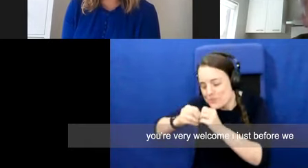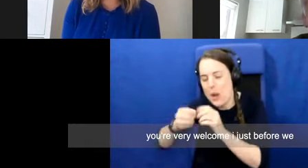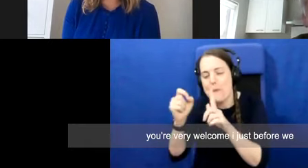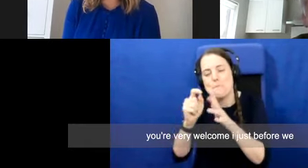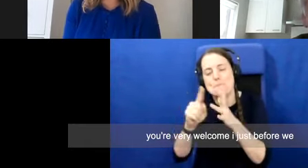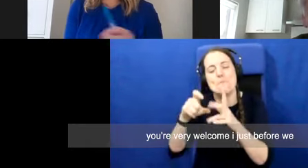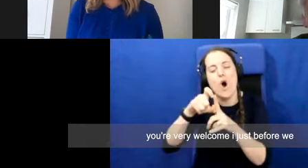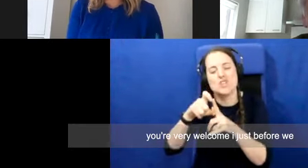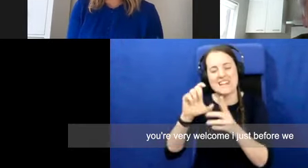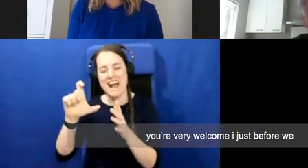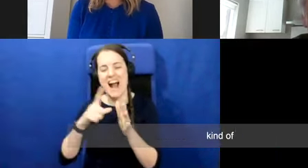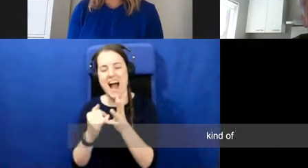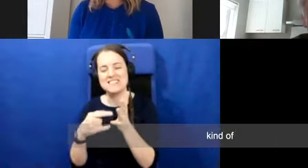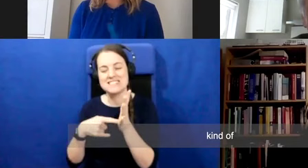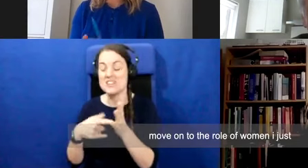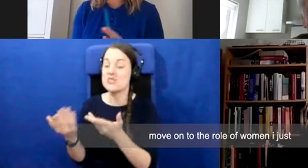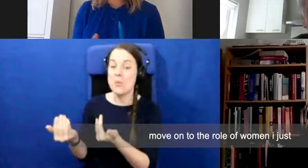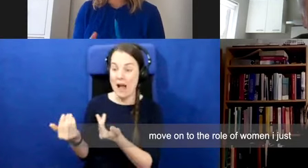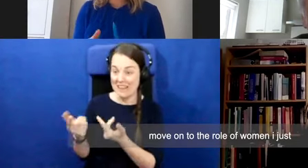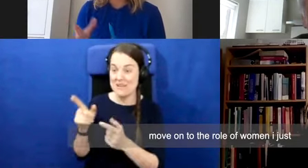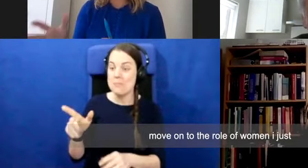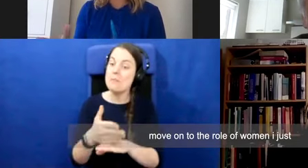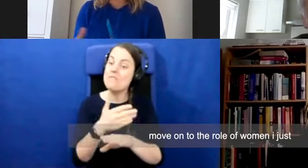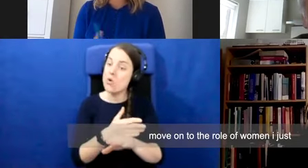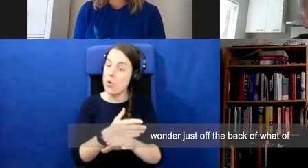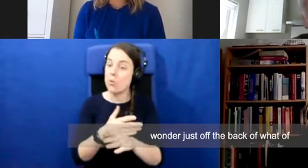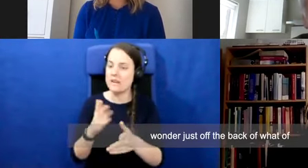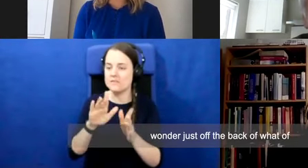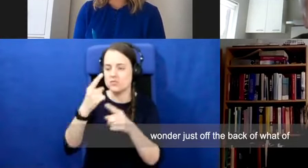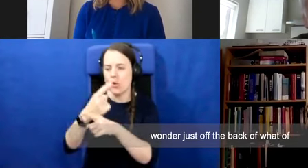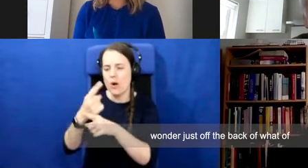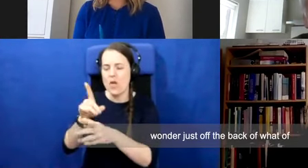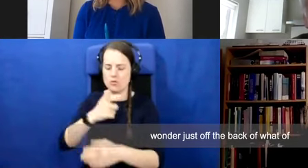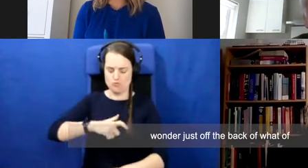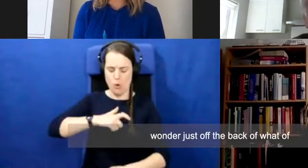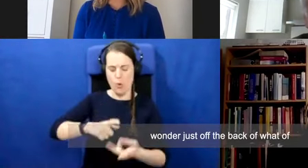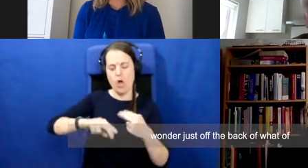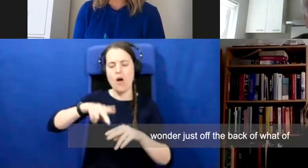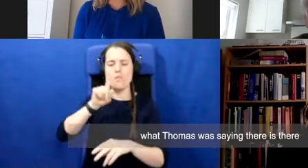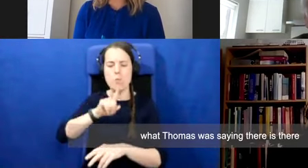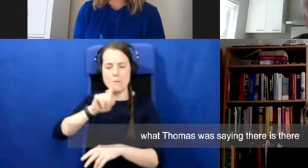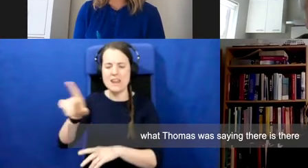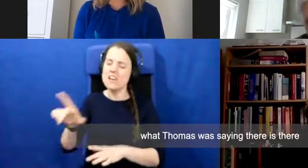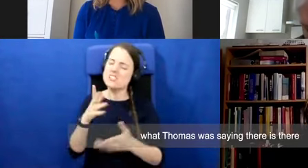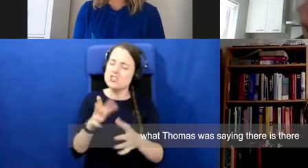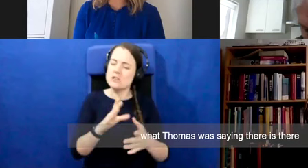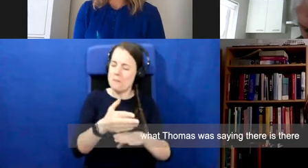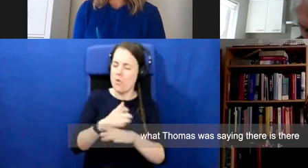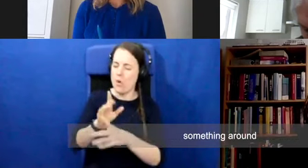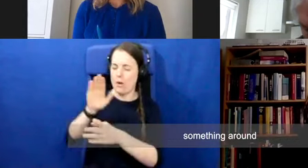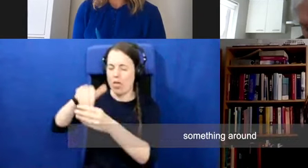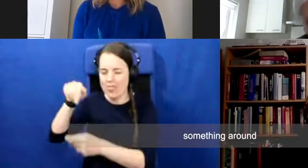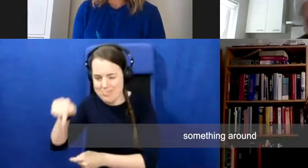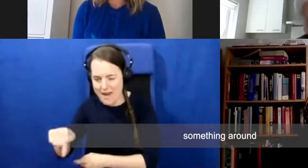just, before we kind of move on to the role of women, I just wonder just off the back of what, um, of what Thomas was saying there. Is there something around